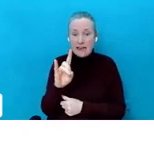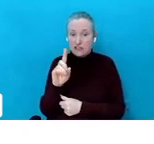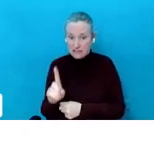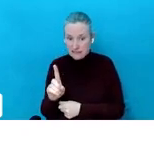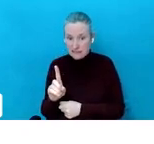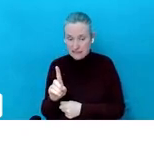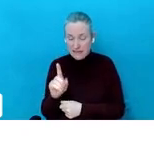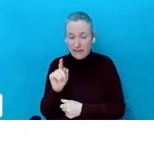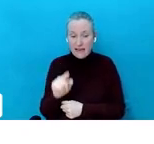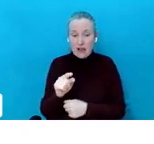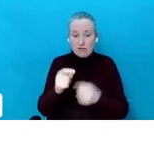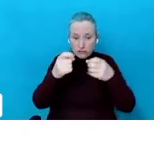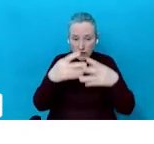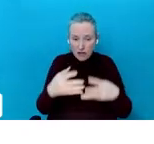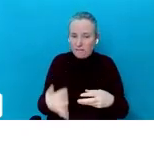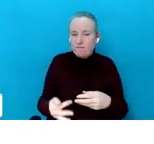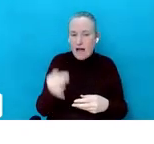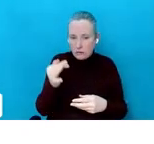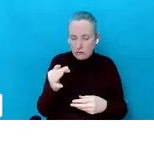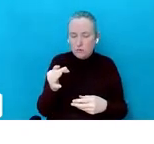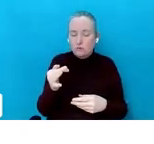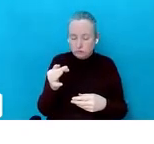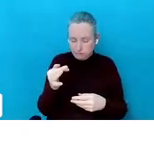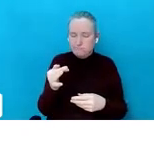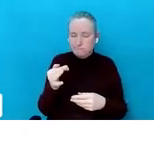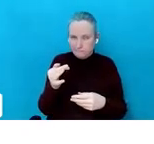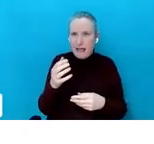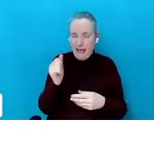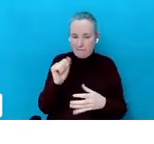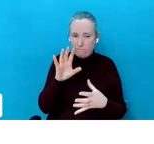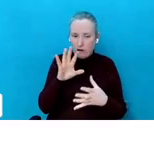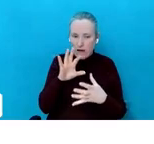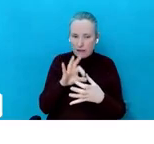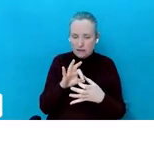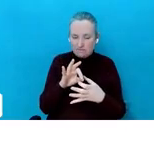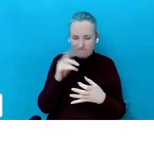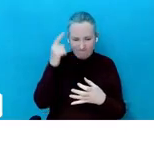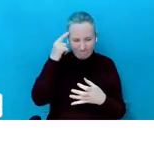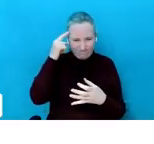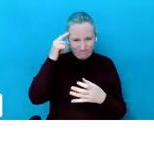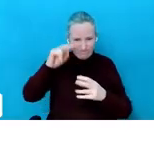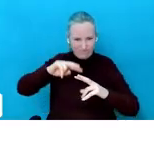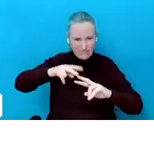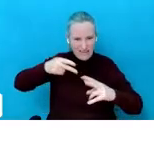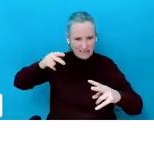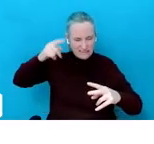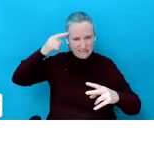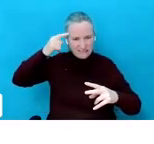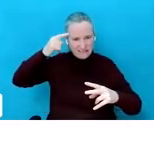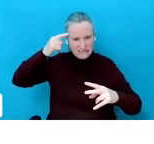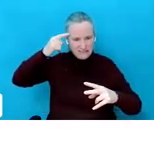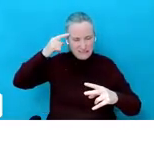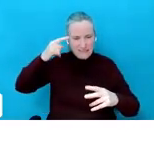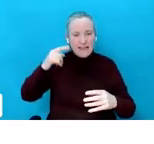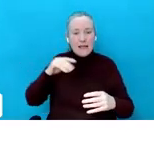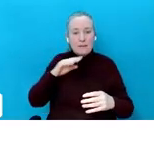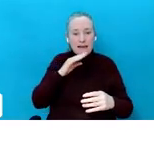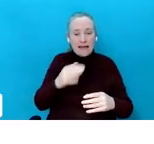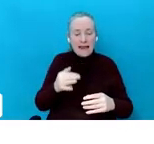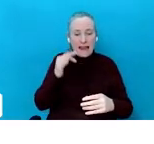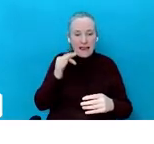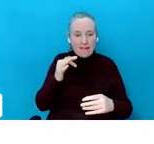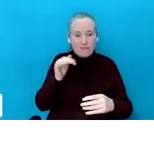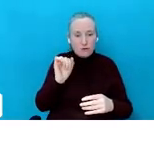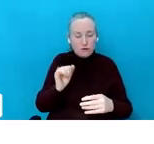that there is a connection genetically, which means that if your child is